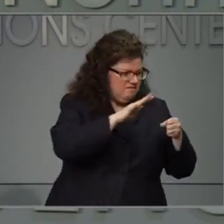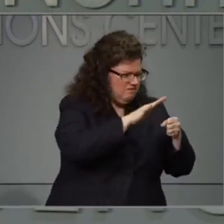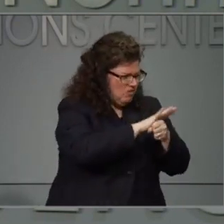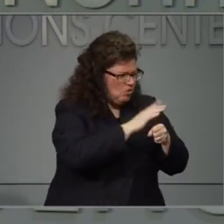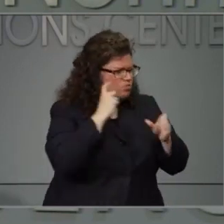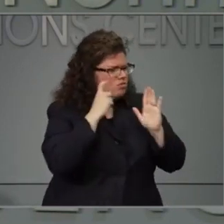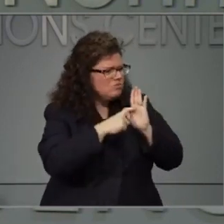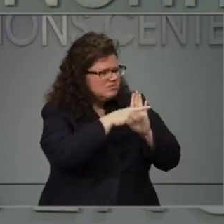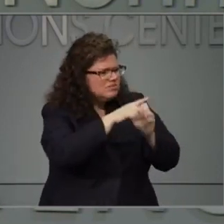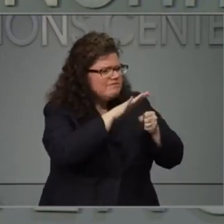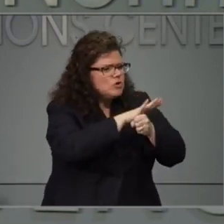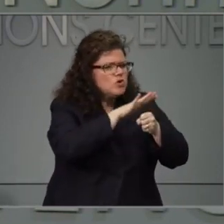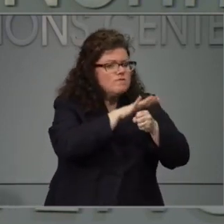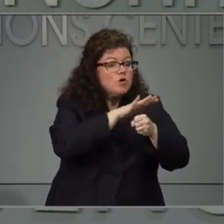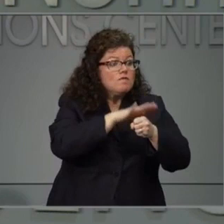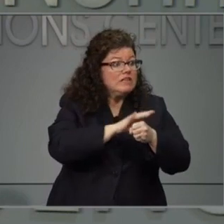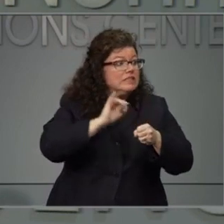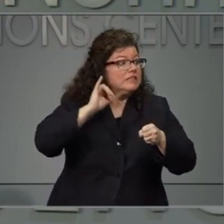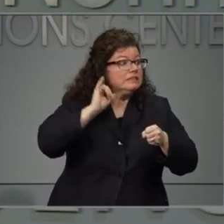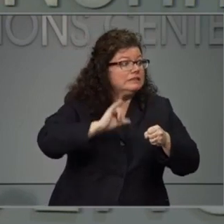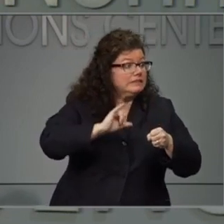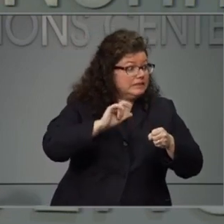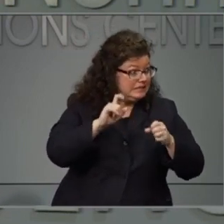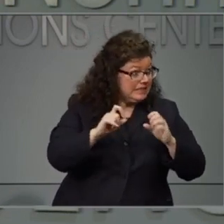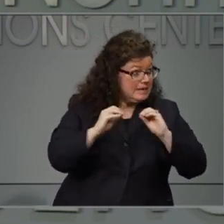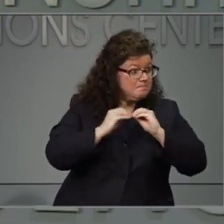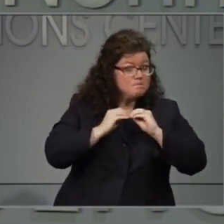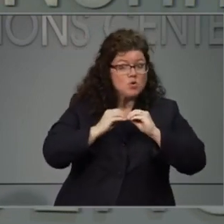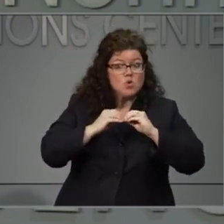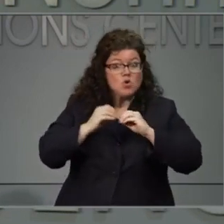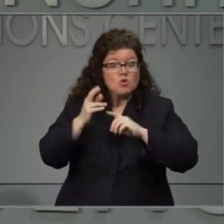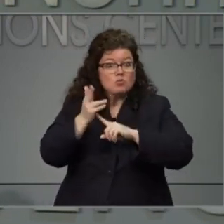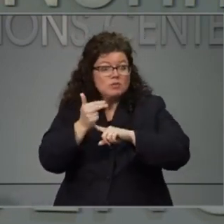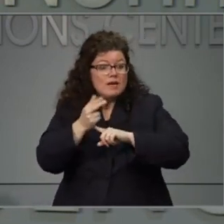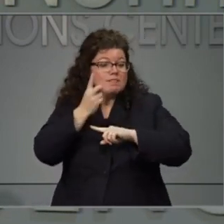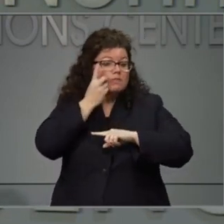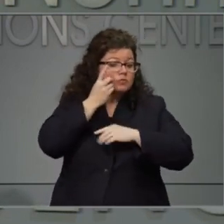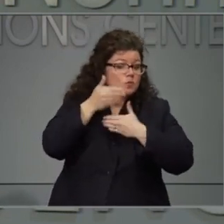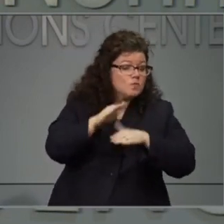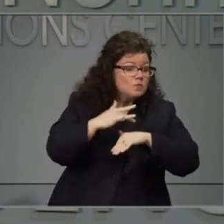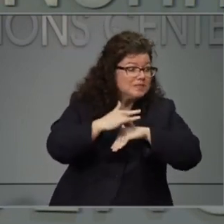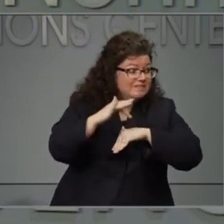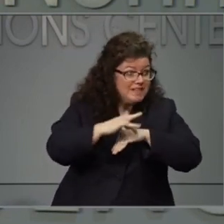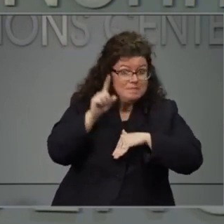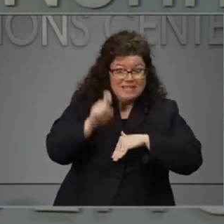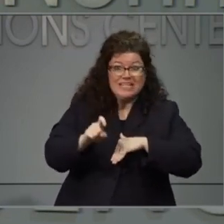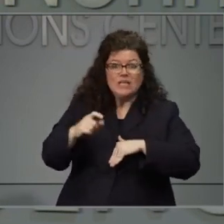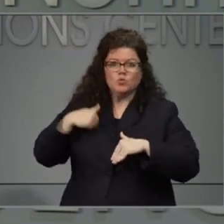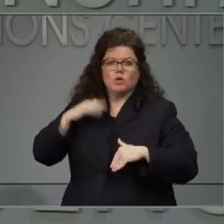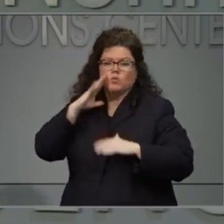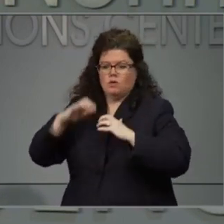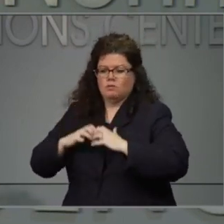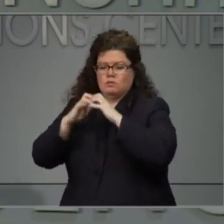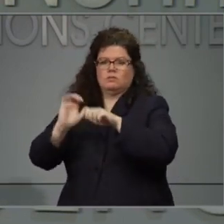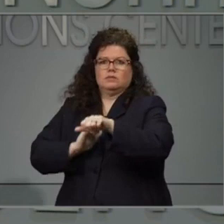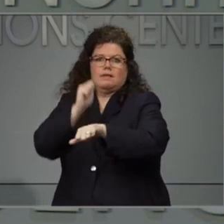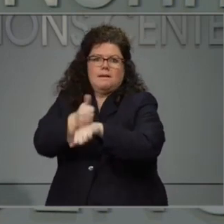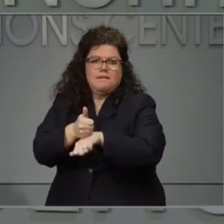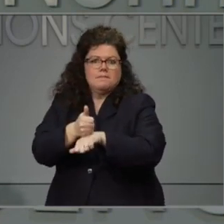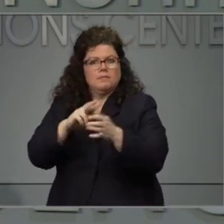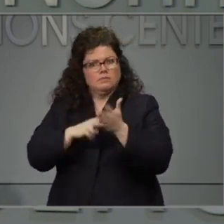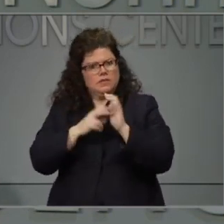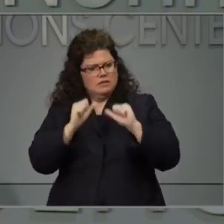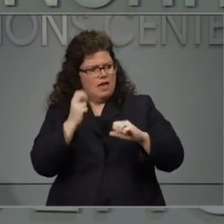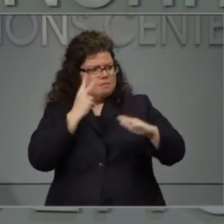potential that a hospital is going to have an overflow of patients, as we've seen in other states and around the world,